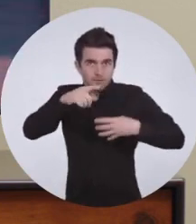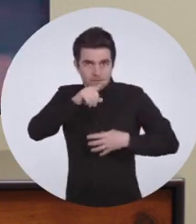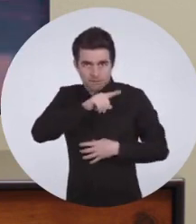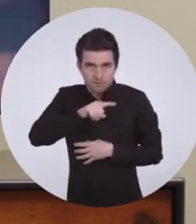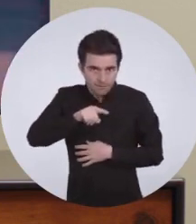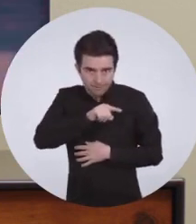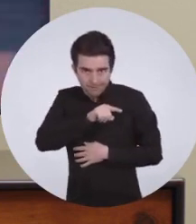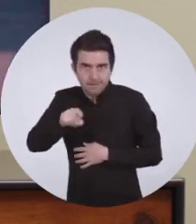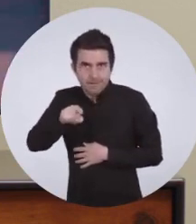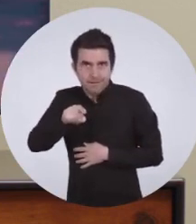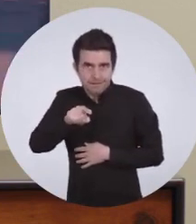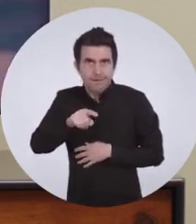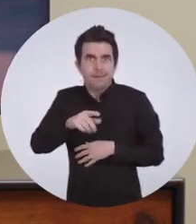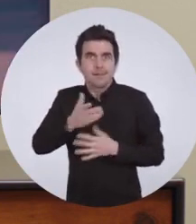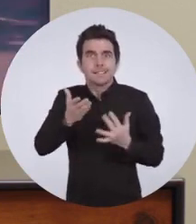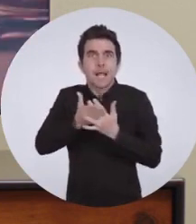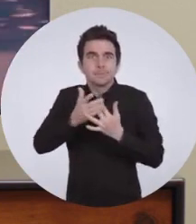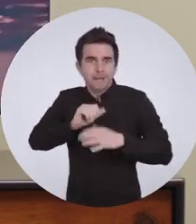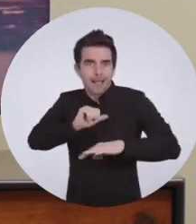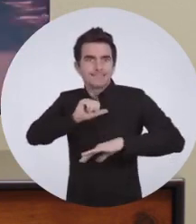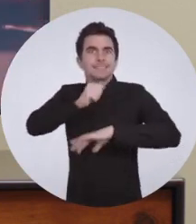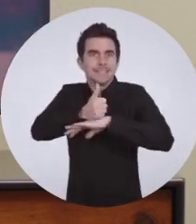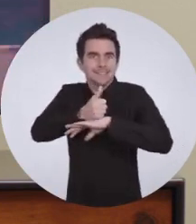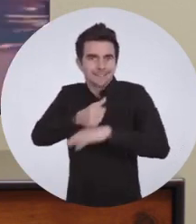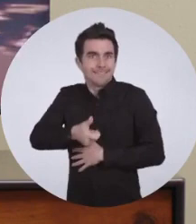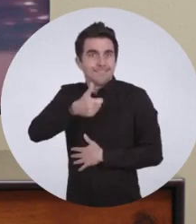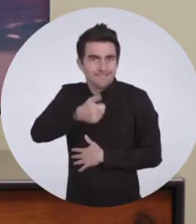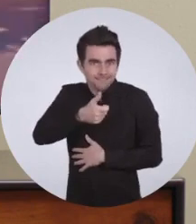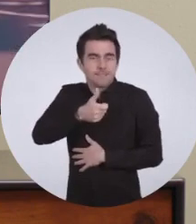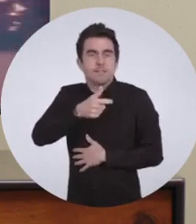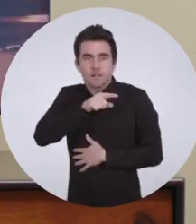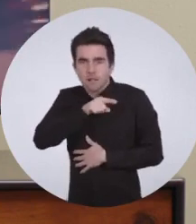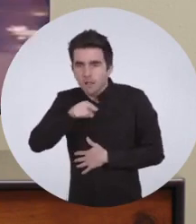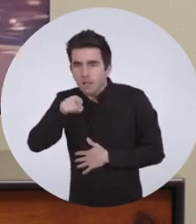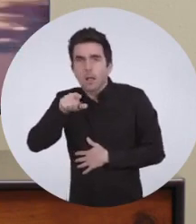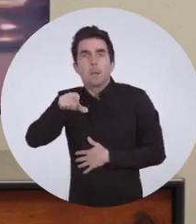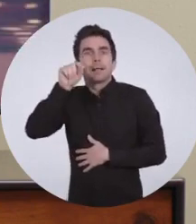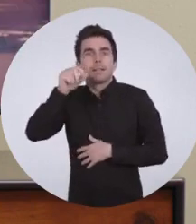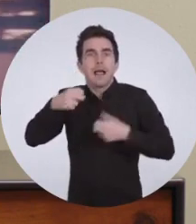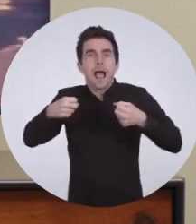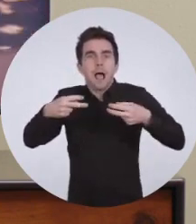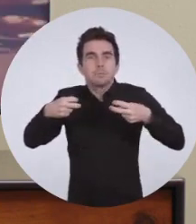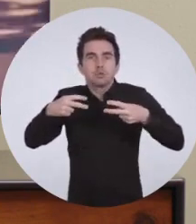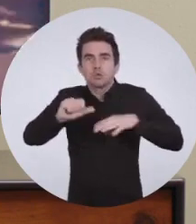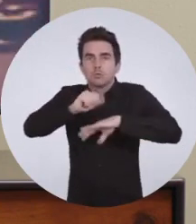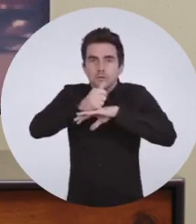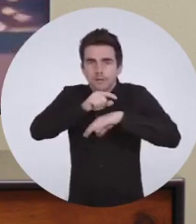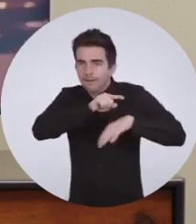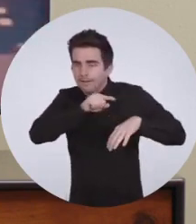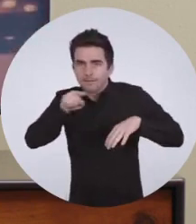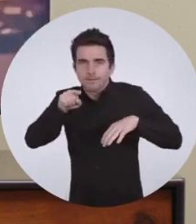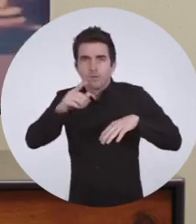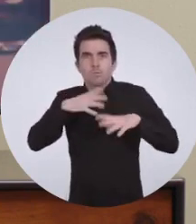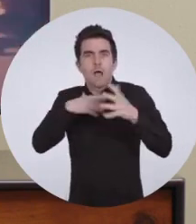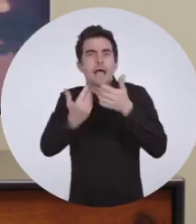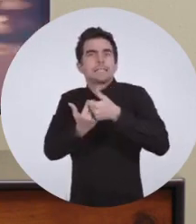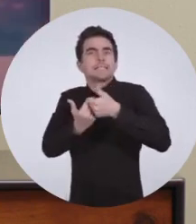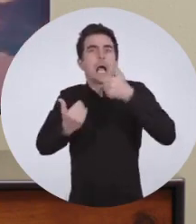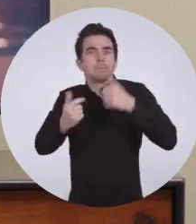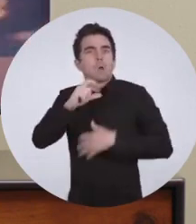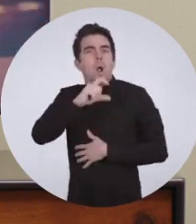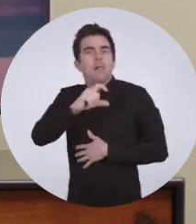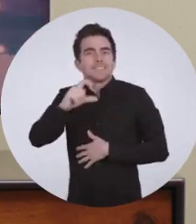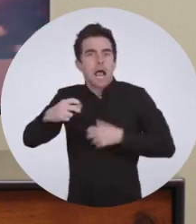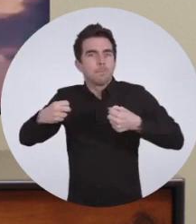to the bottom of the page to access accessibility settings. Select Caption Settings. Click on Separate Closed